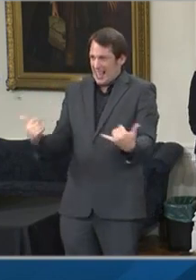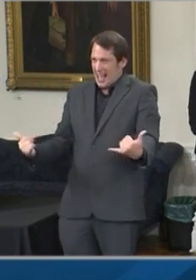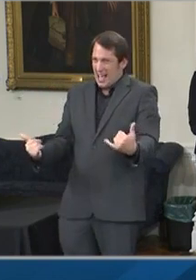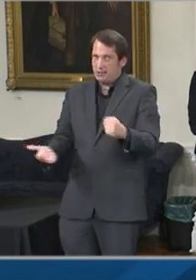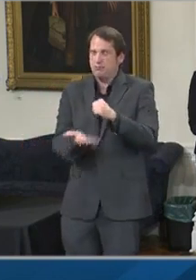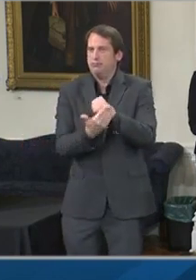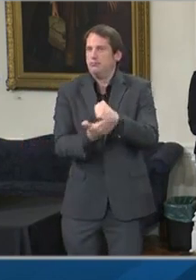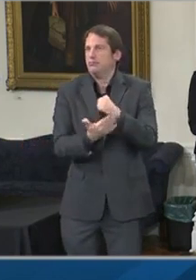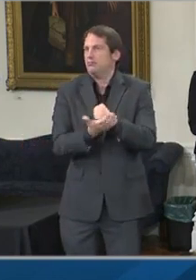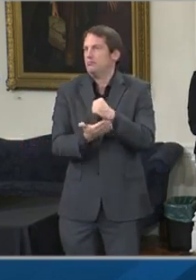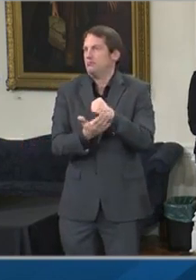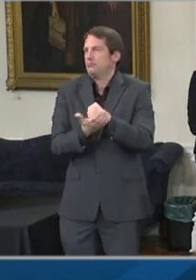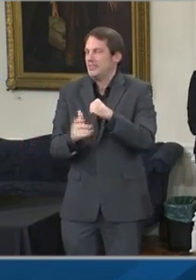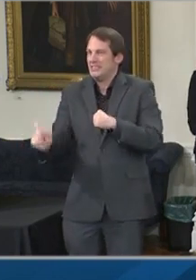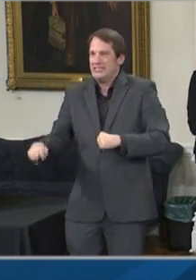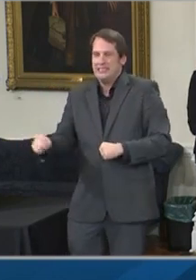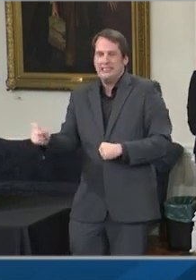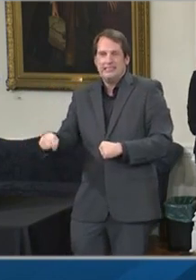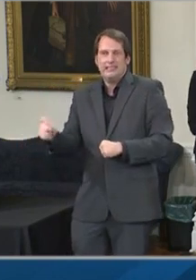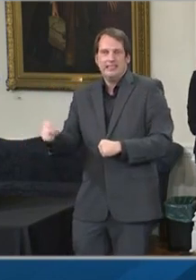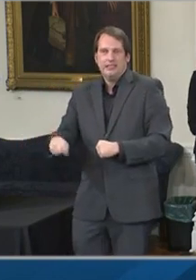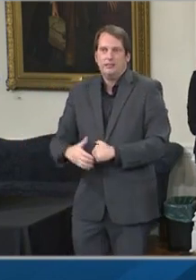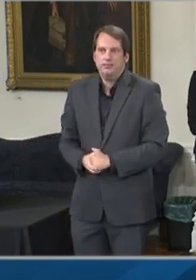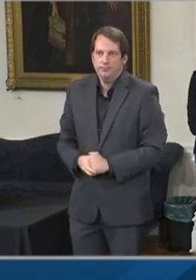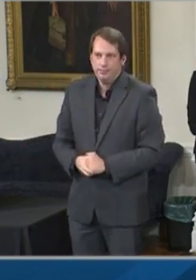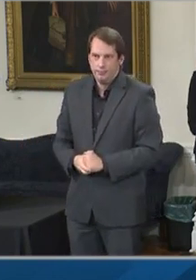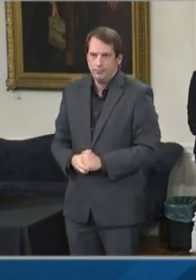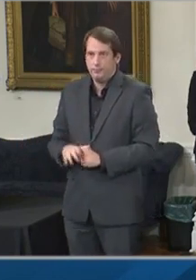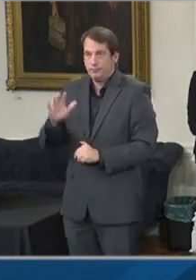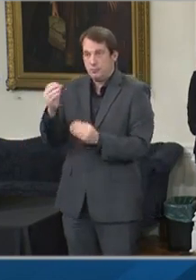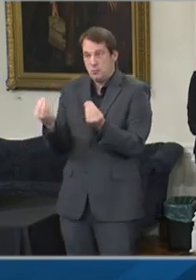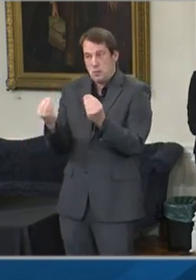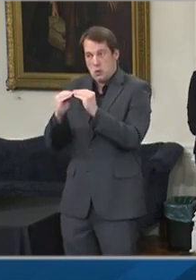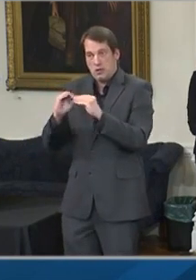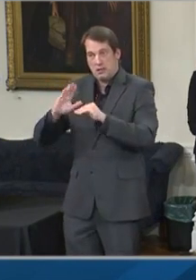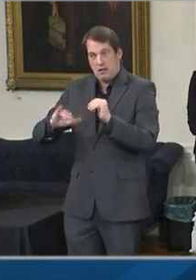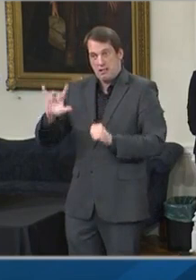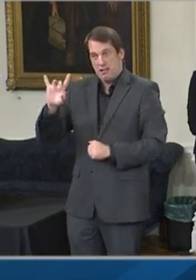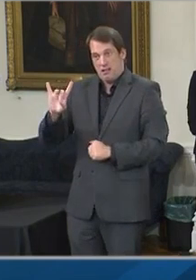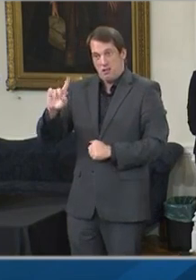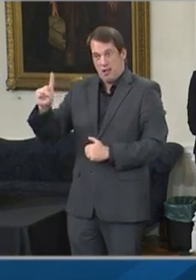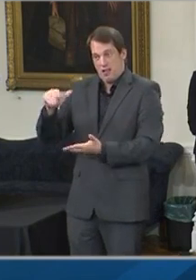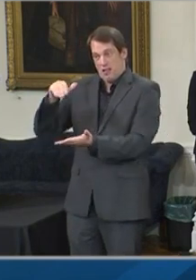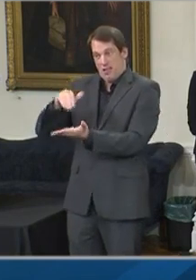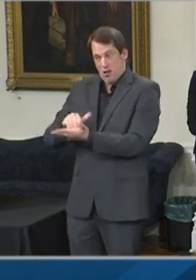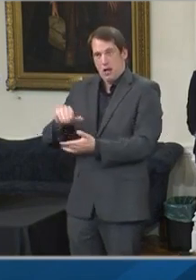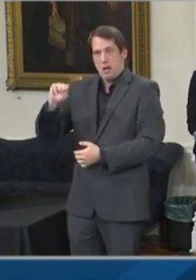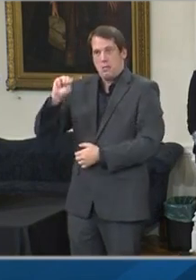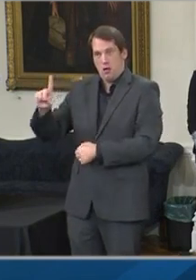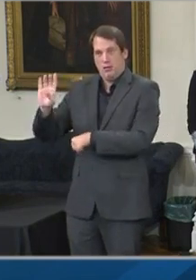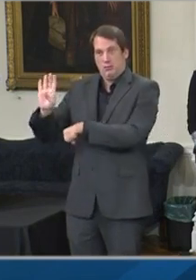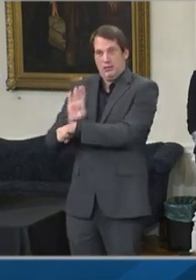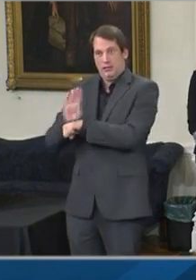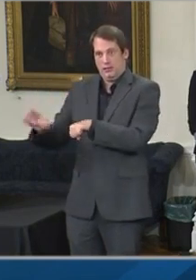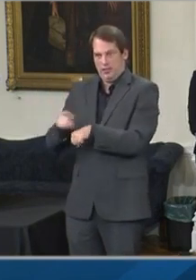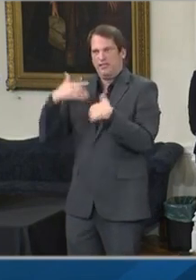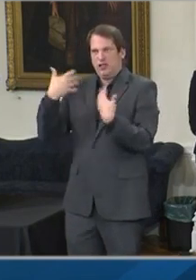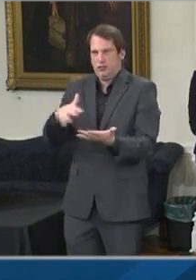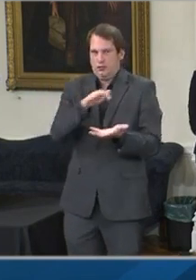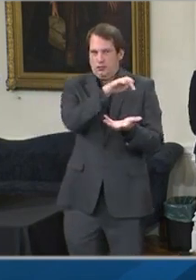More than 81,000 Maryland businesses have already received $10 billion